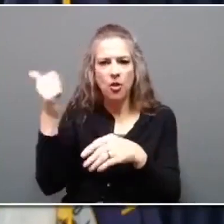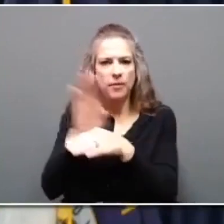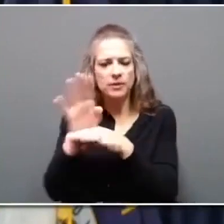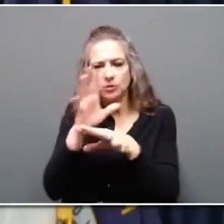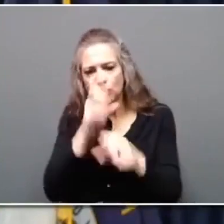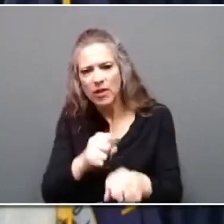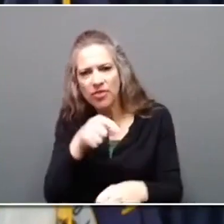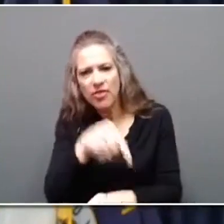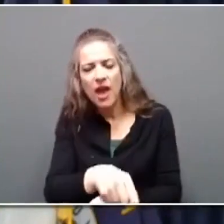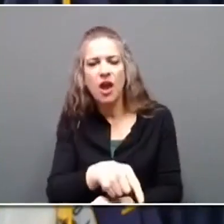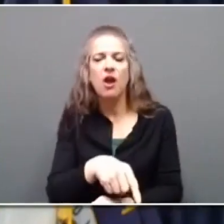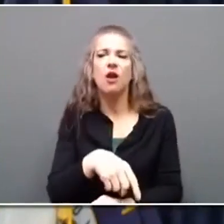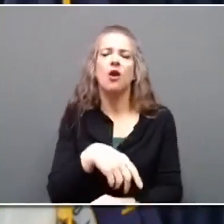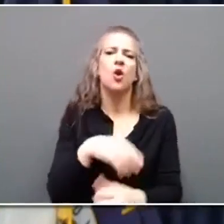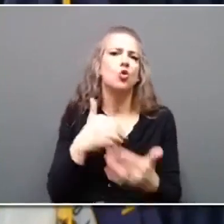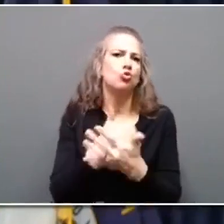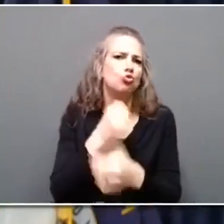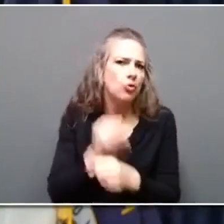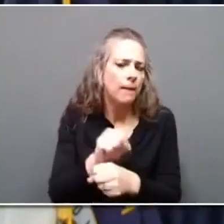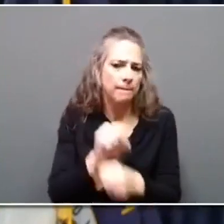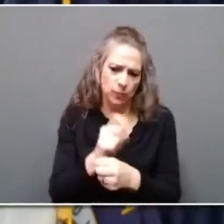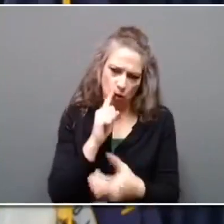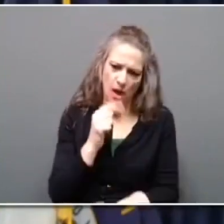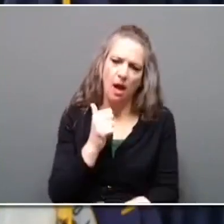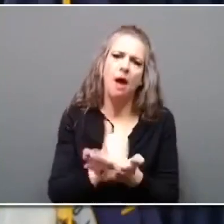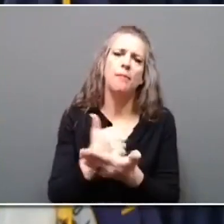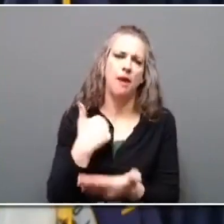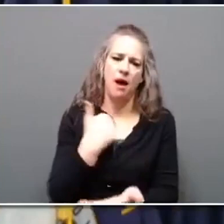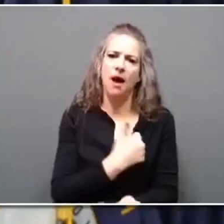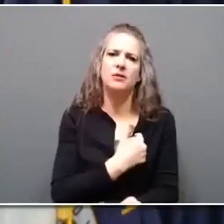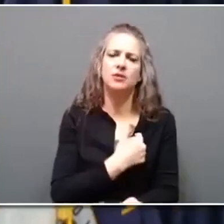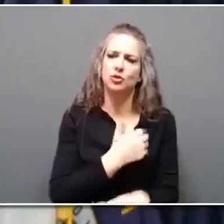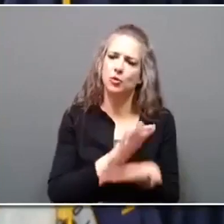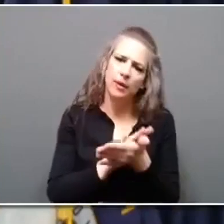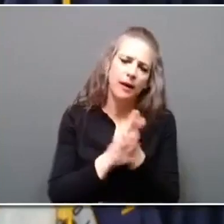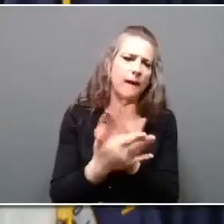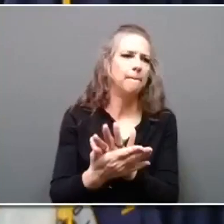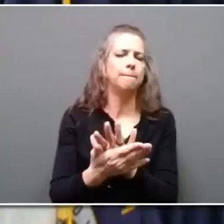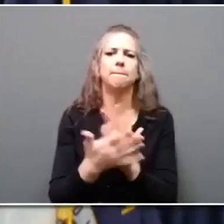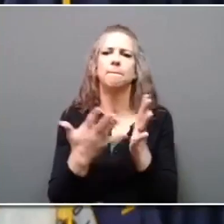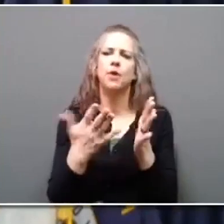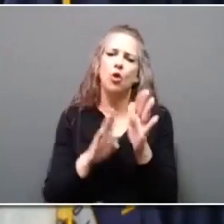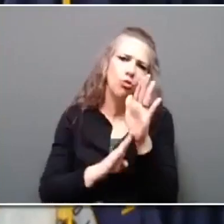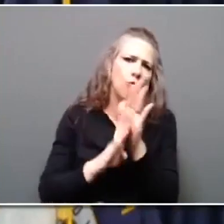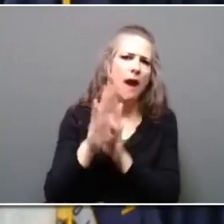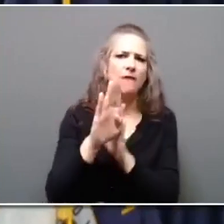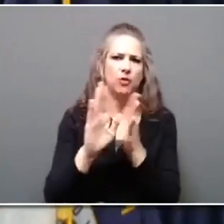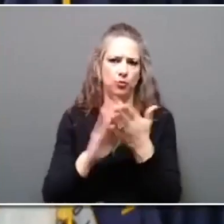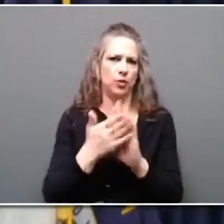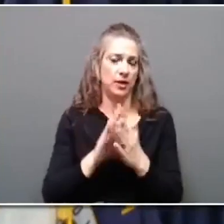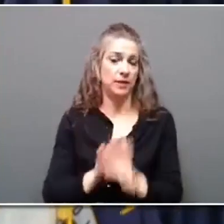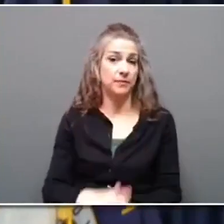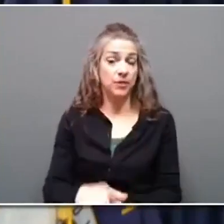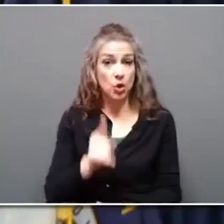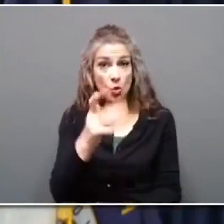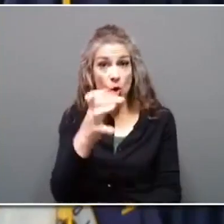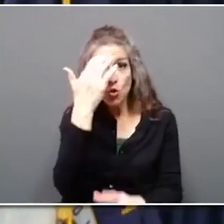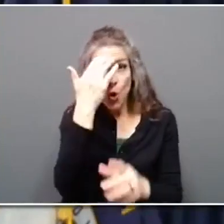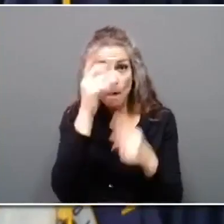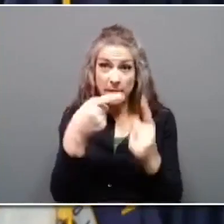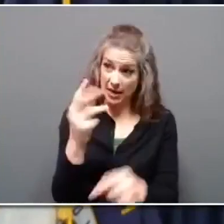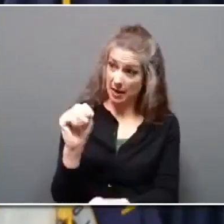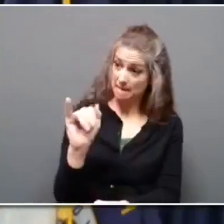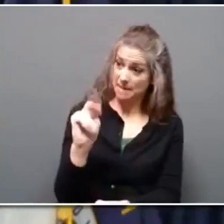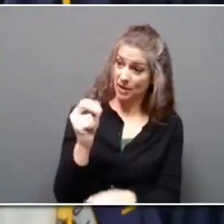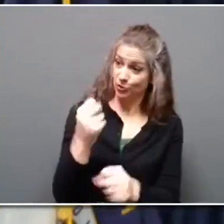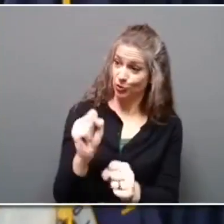and jobs, which helps us turn into a thriving community. To learn more about the Kentucky Main Street program,